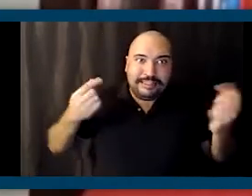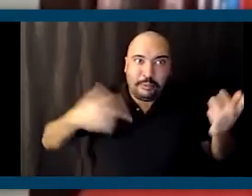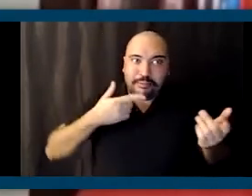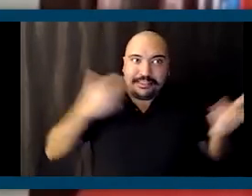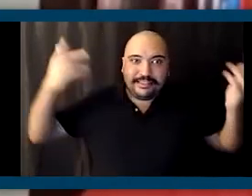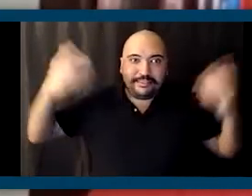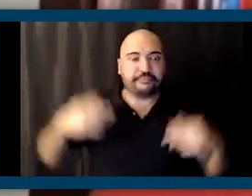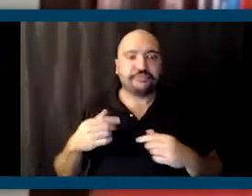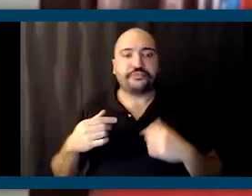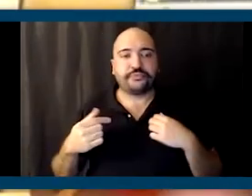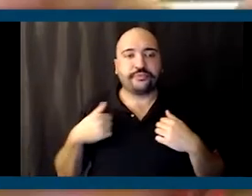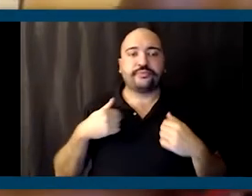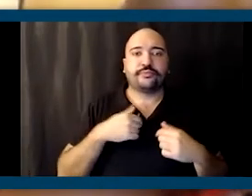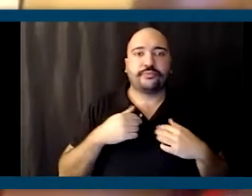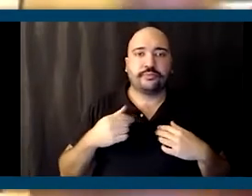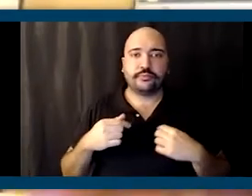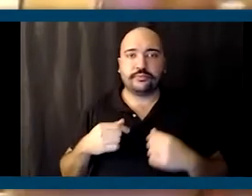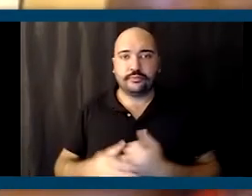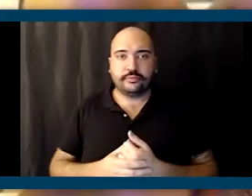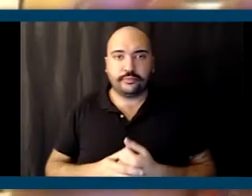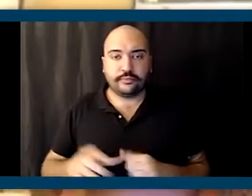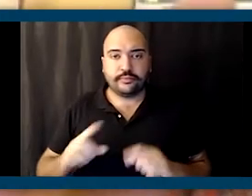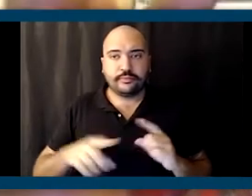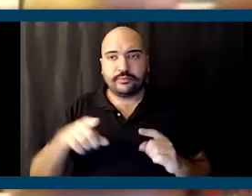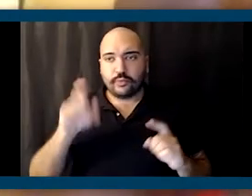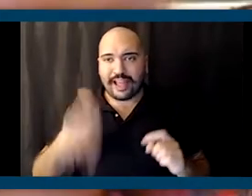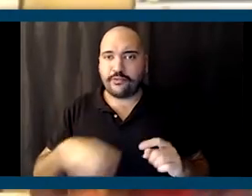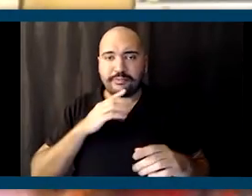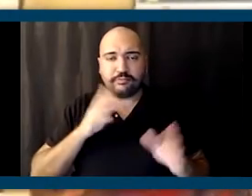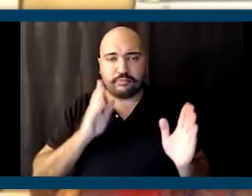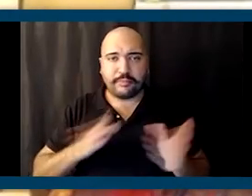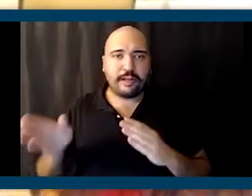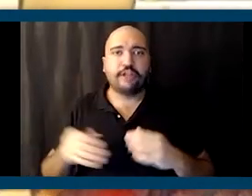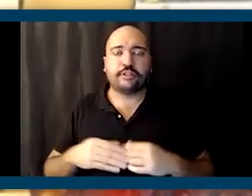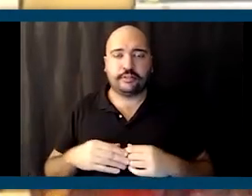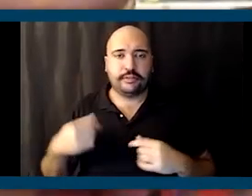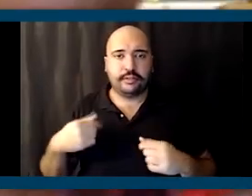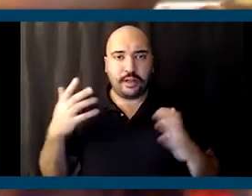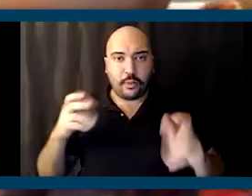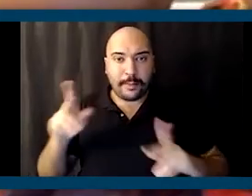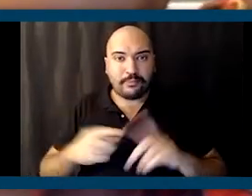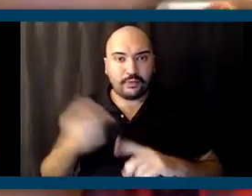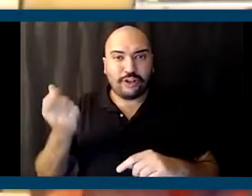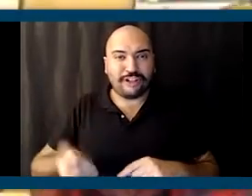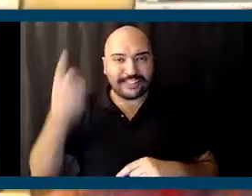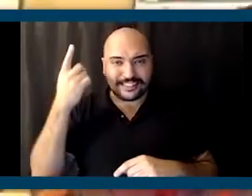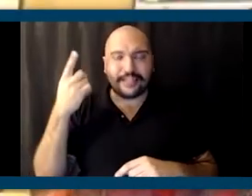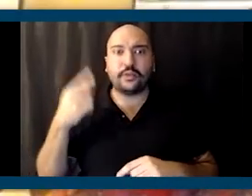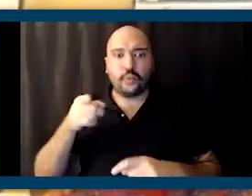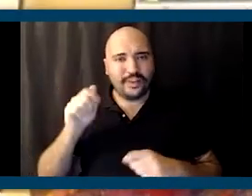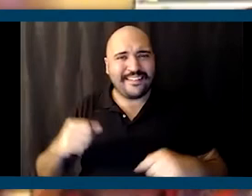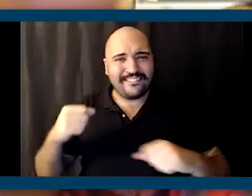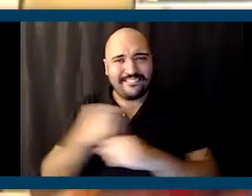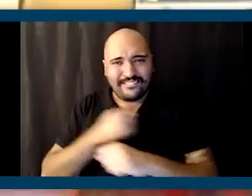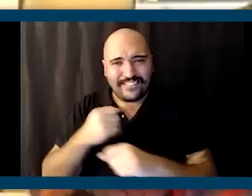Down this place. But you have to be prepared. And that's one of the things I wanted people to understand, that you can fight these